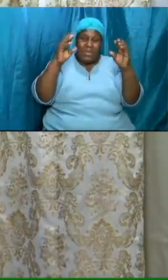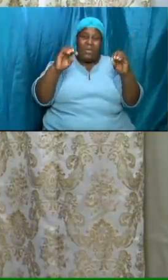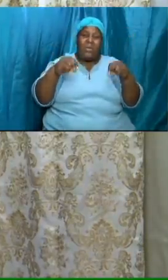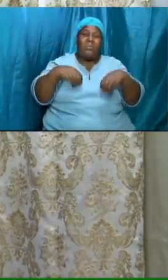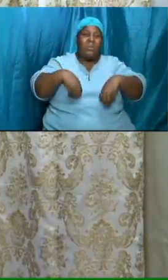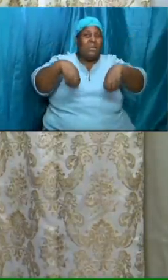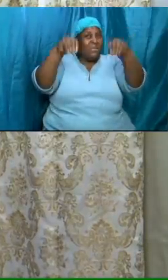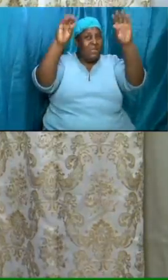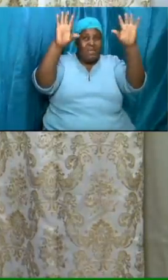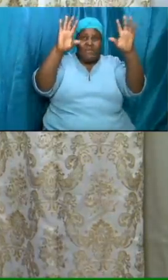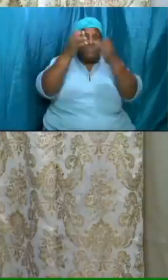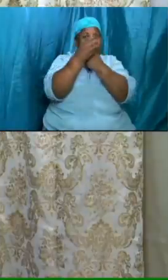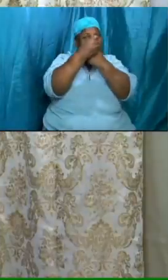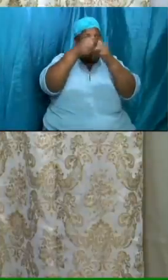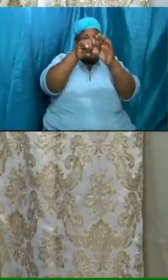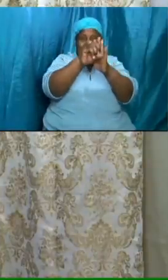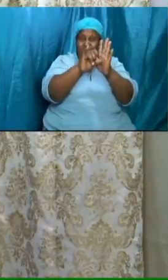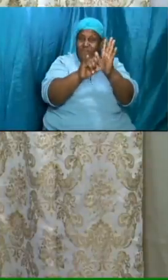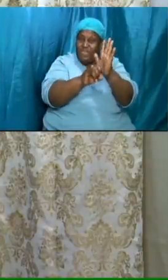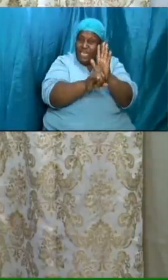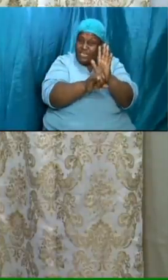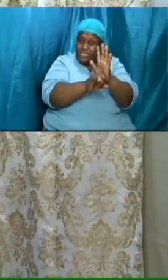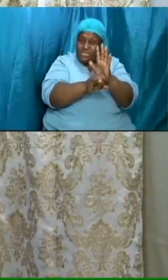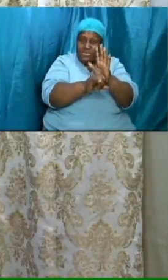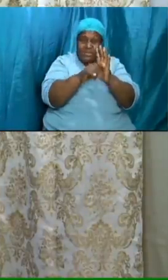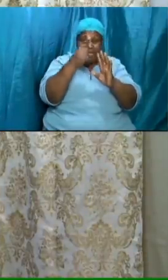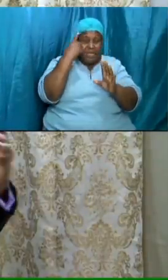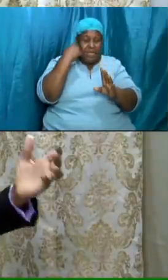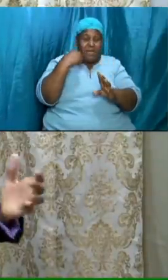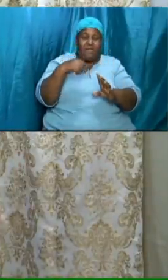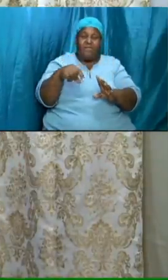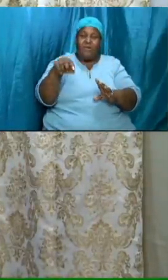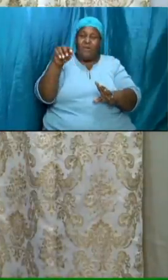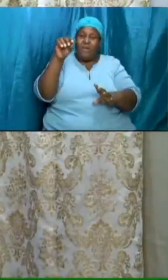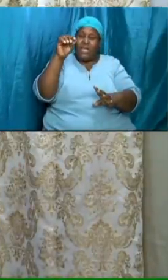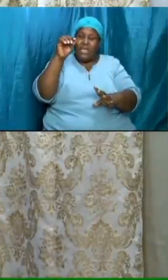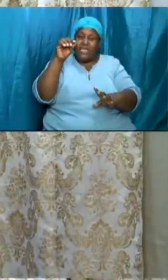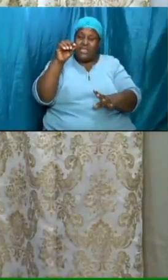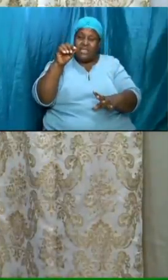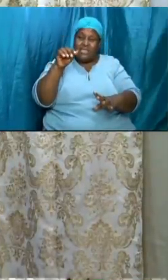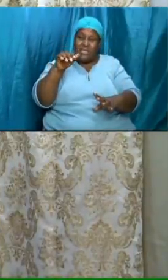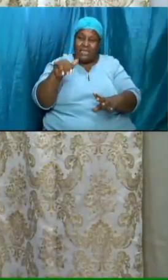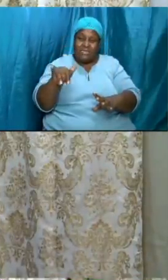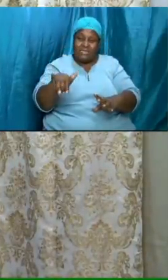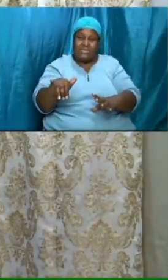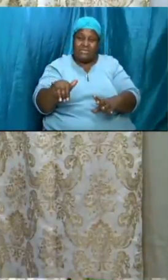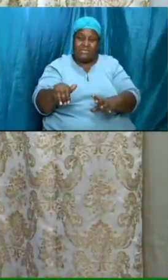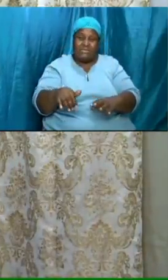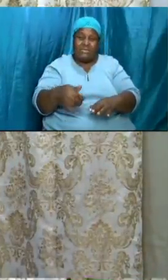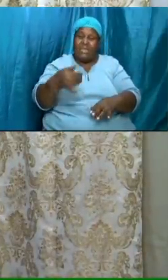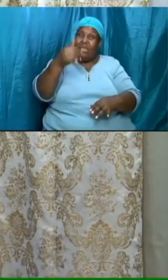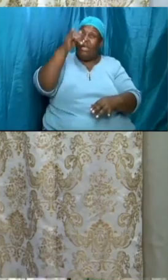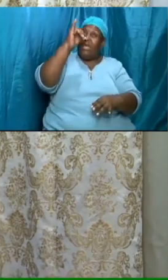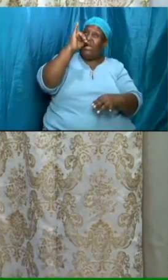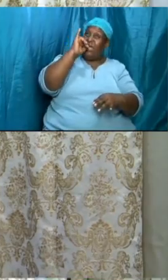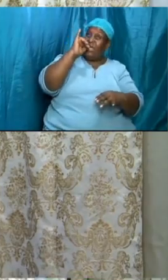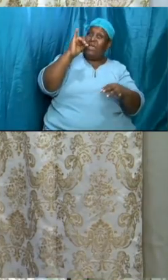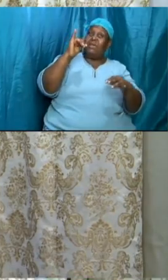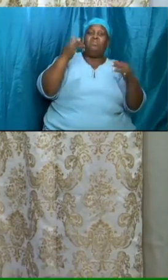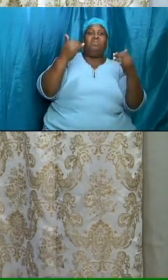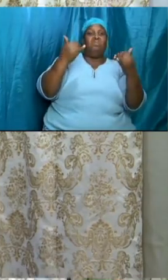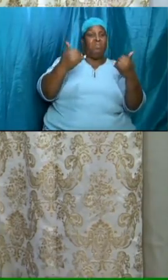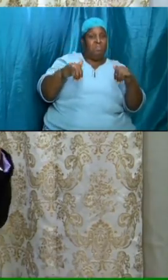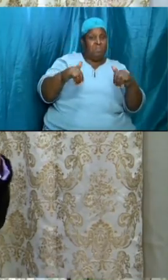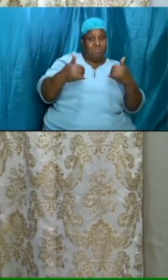that give up their salvation to have a buckle of smirnof ice at a party with their friends